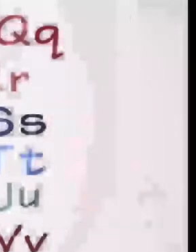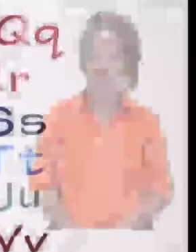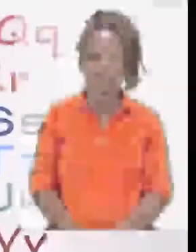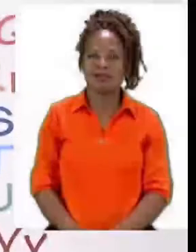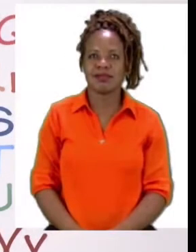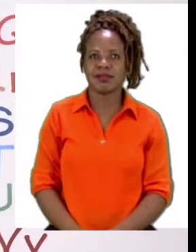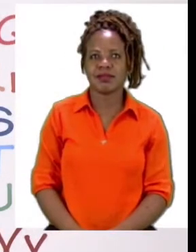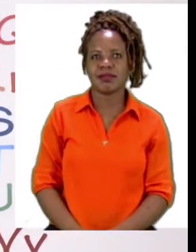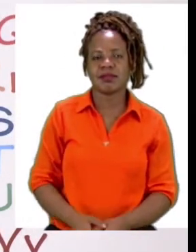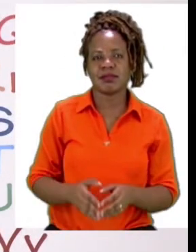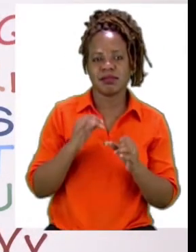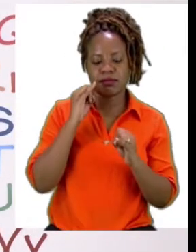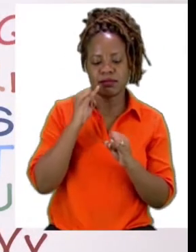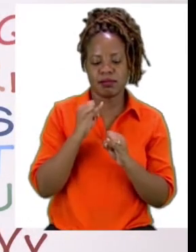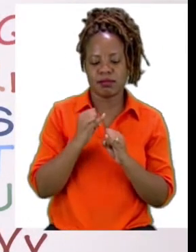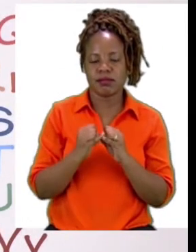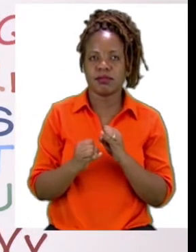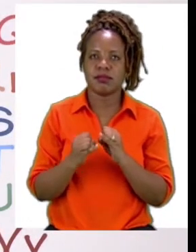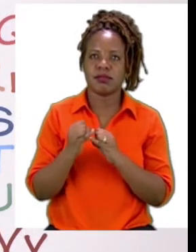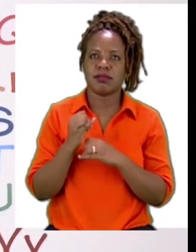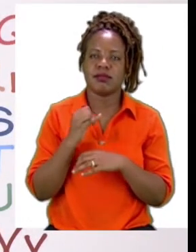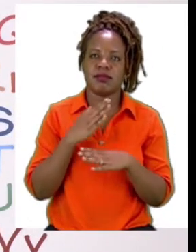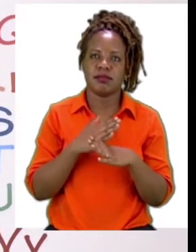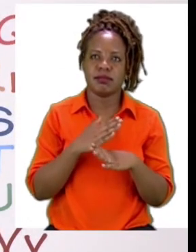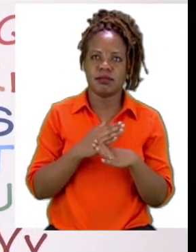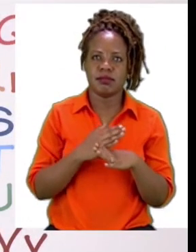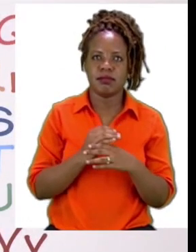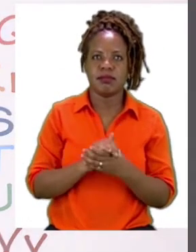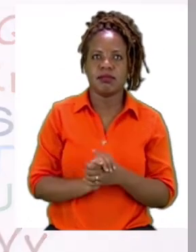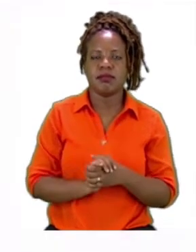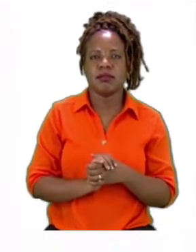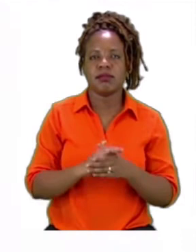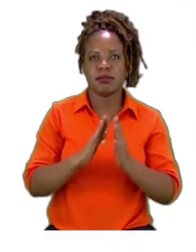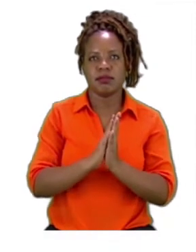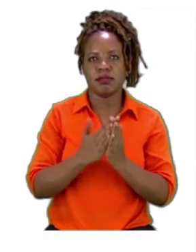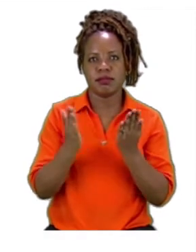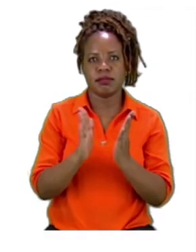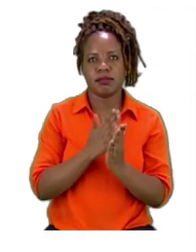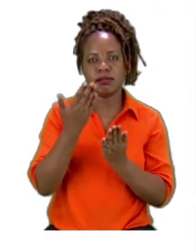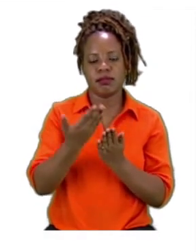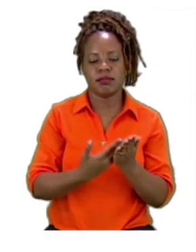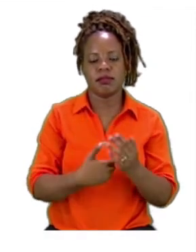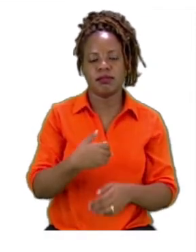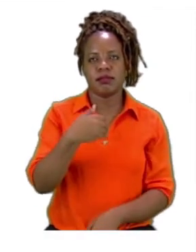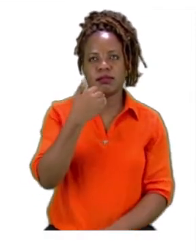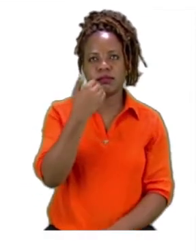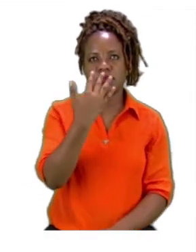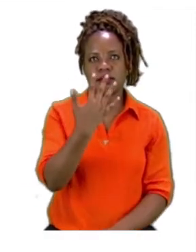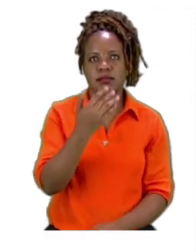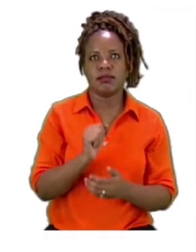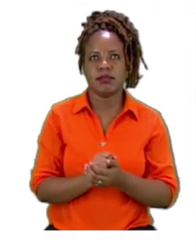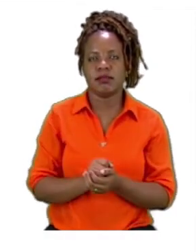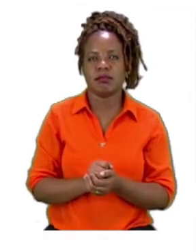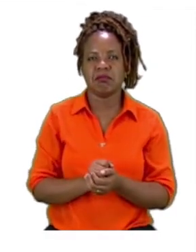For our last exercise today, boys and girls, let us all turn to page five. On page five, we are going to